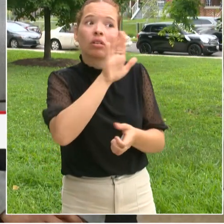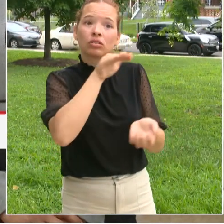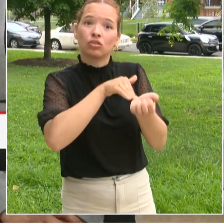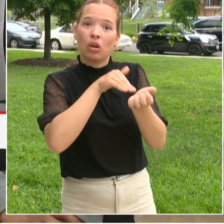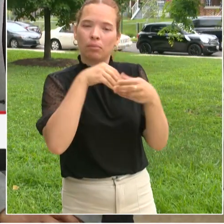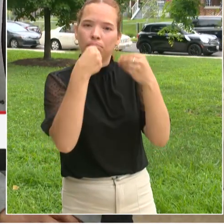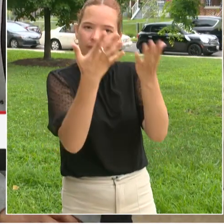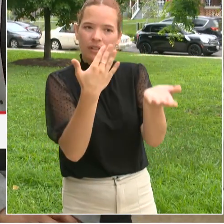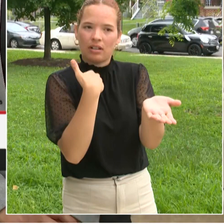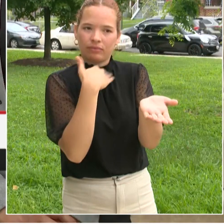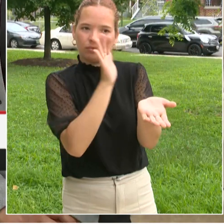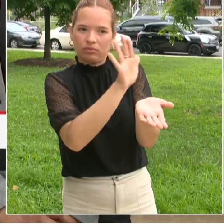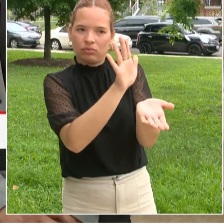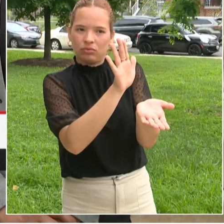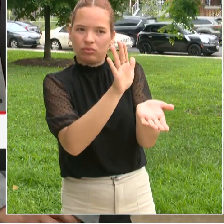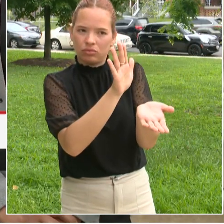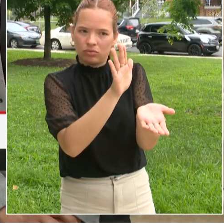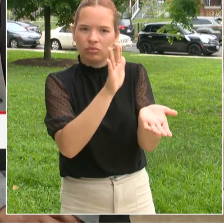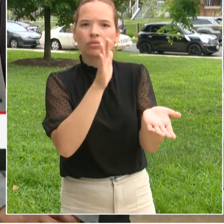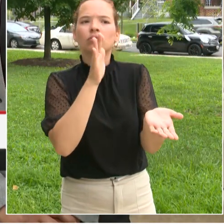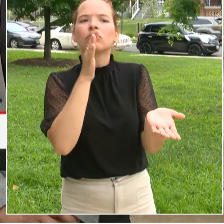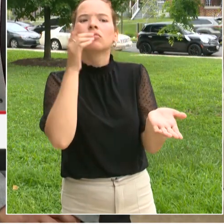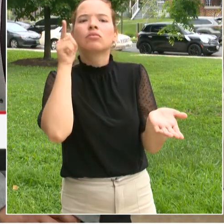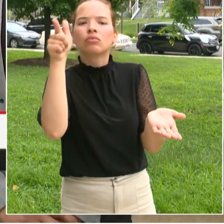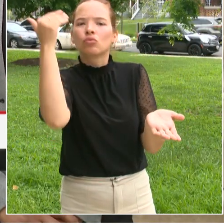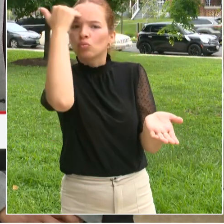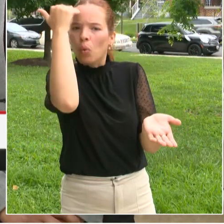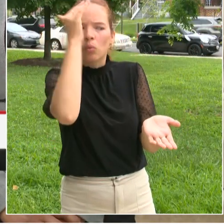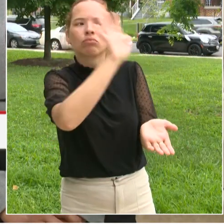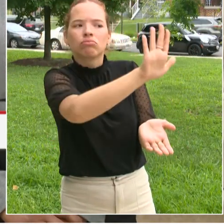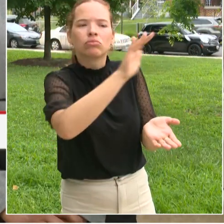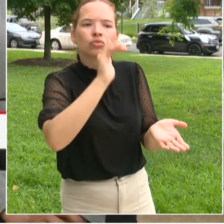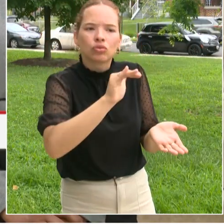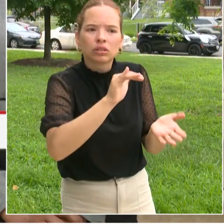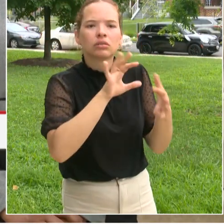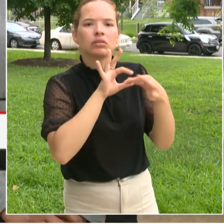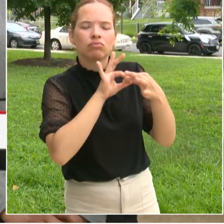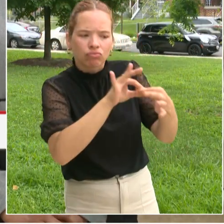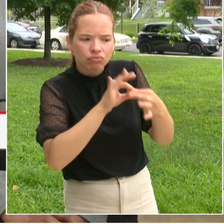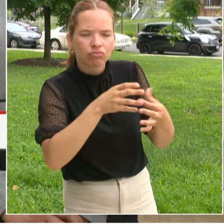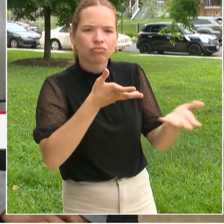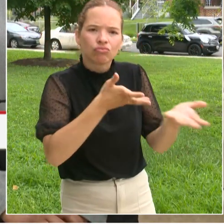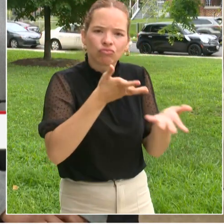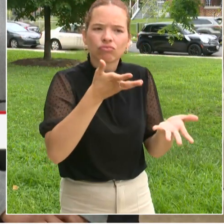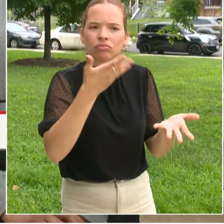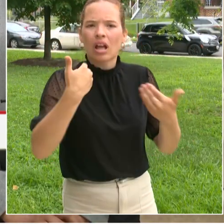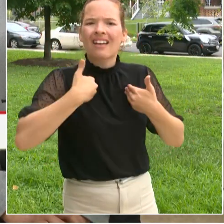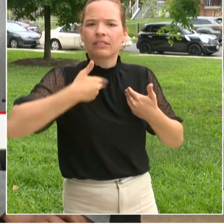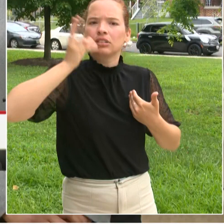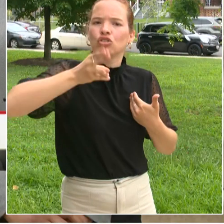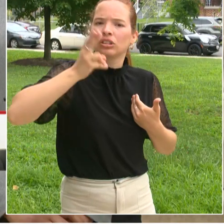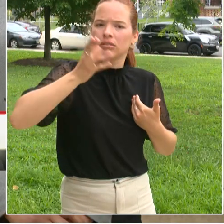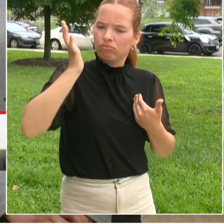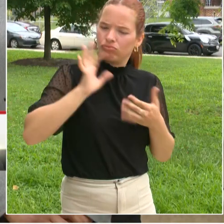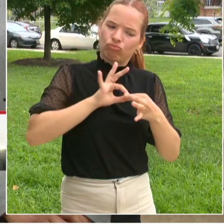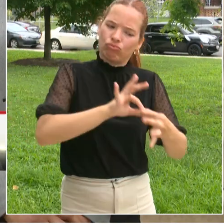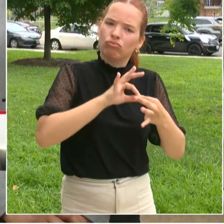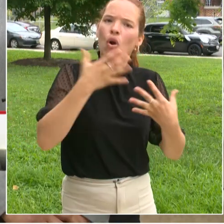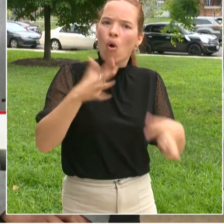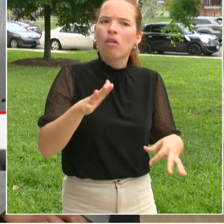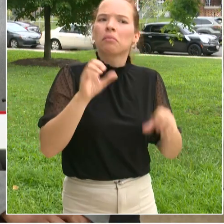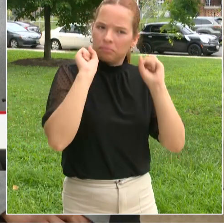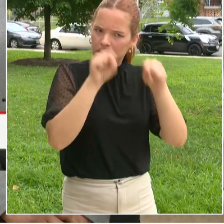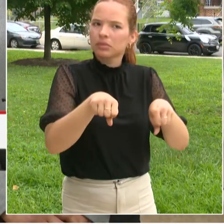to answer your questions and uh can really kind of dig into some of the the questions as Dr. Kaskin was saying around what's the schedule